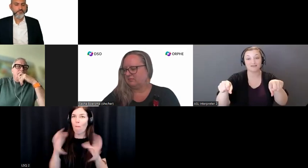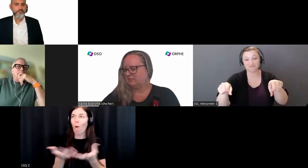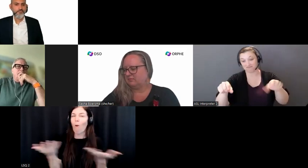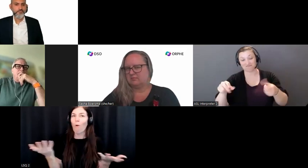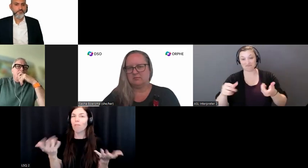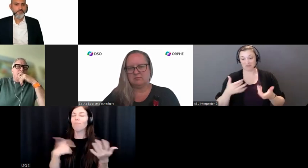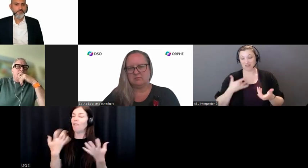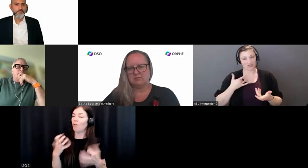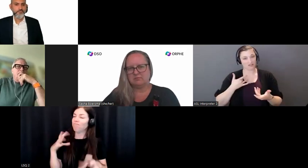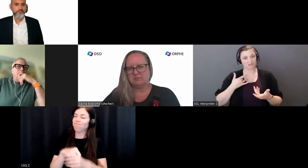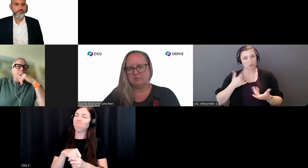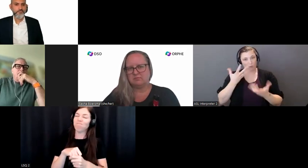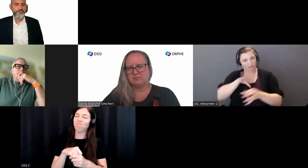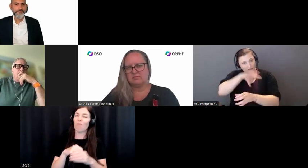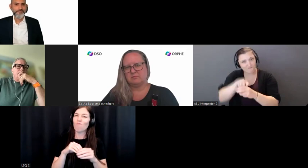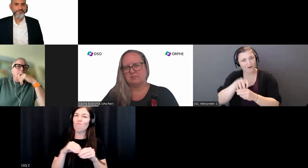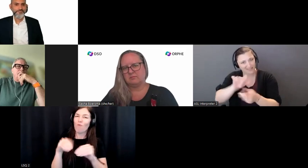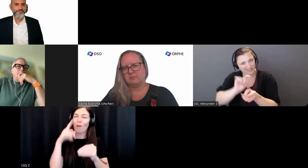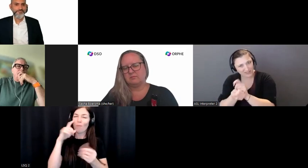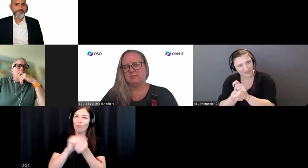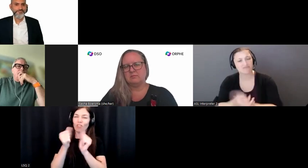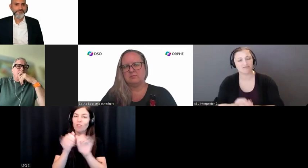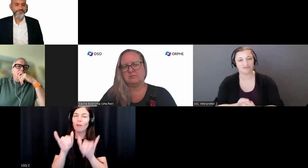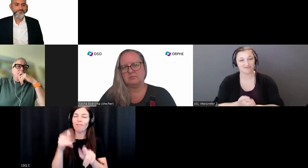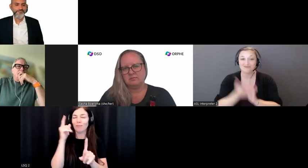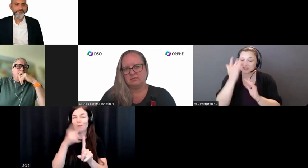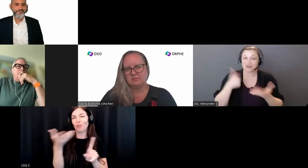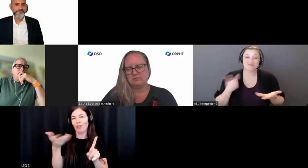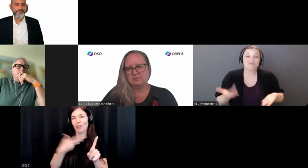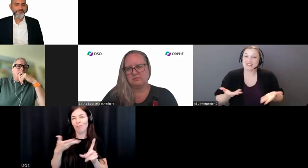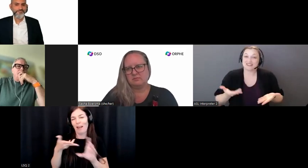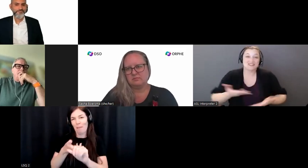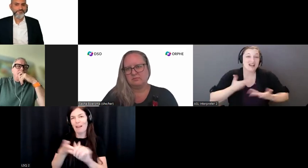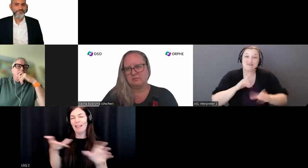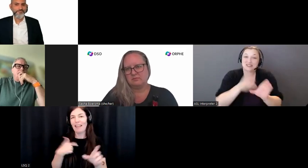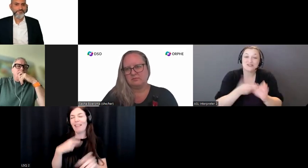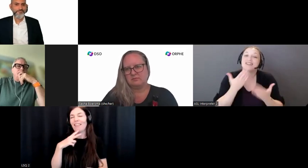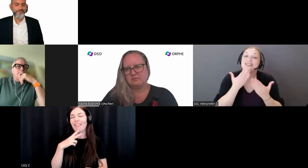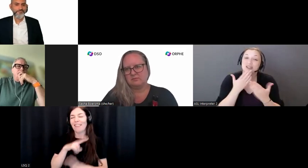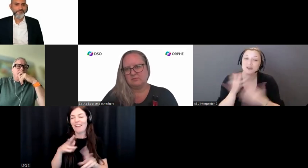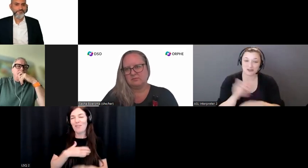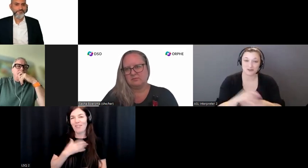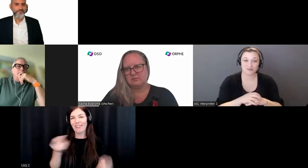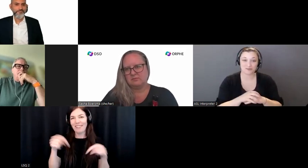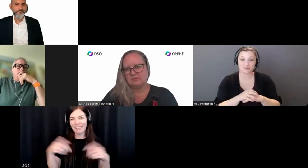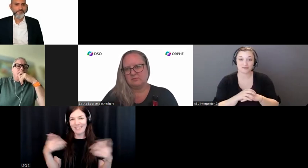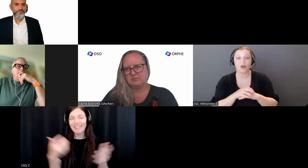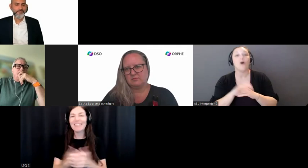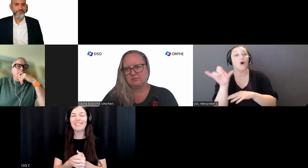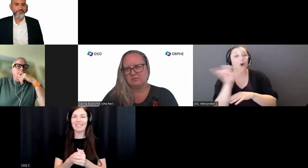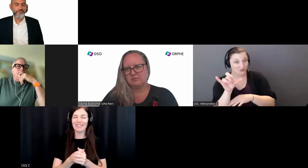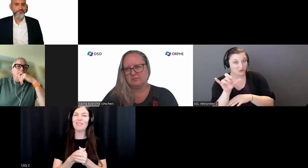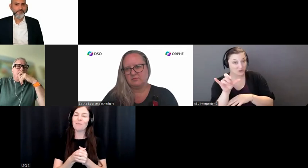that is why I'm involved. I'm very happy to be here. Thank you. And just a note, I will also be happy to answer